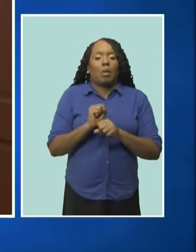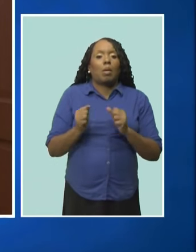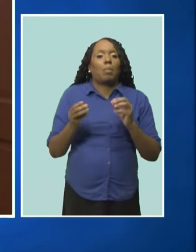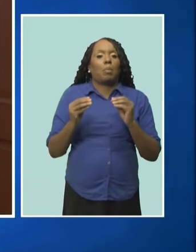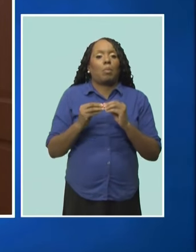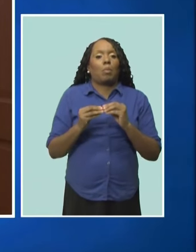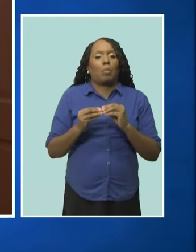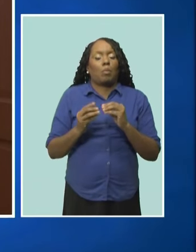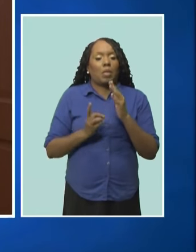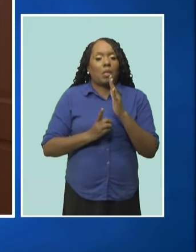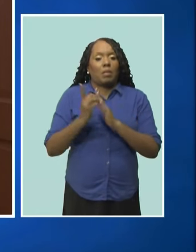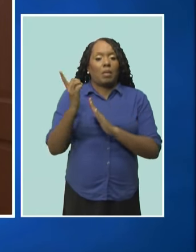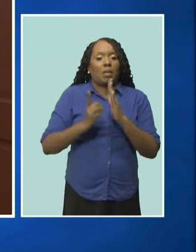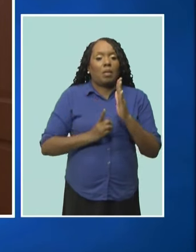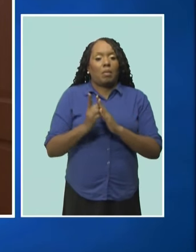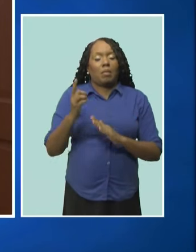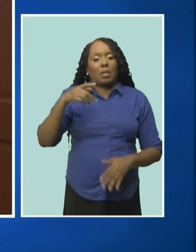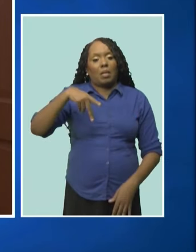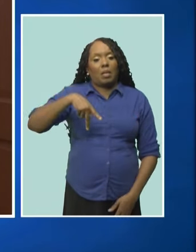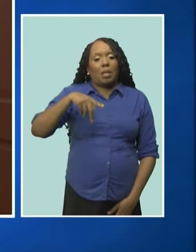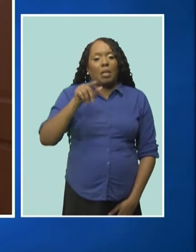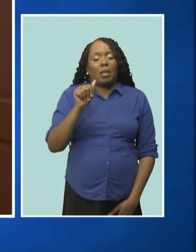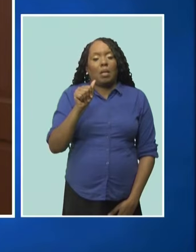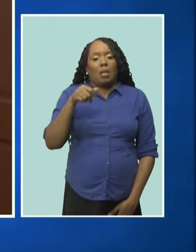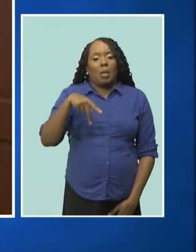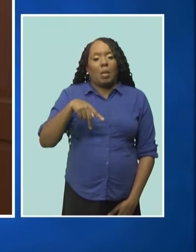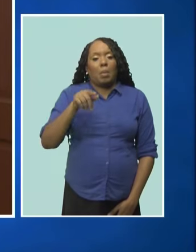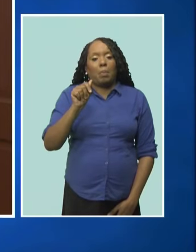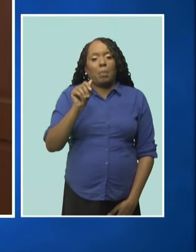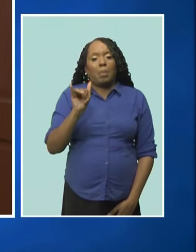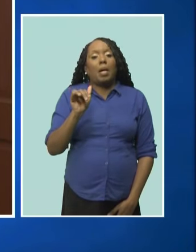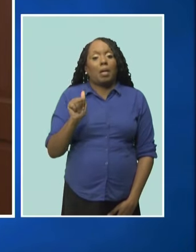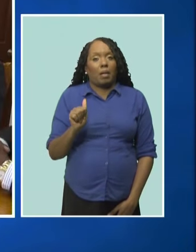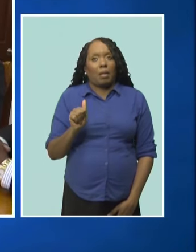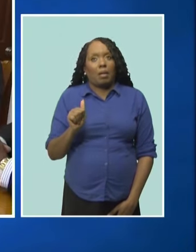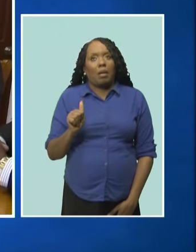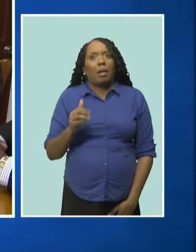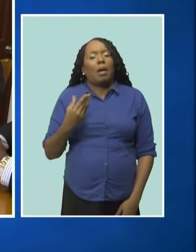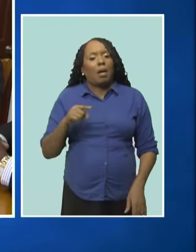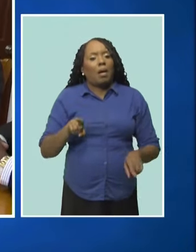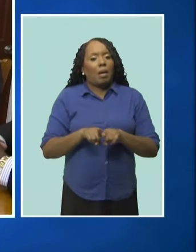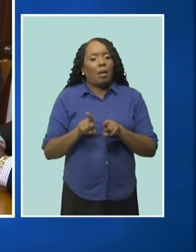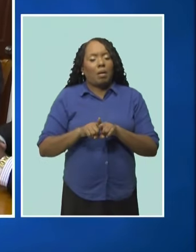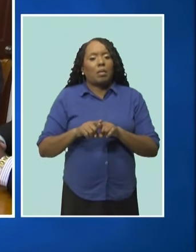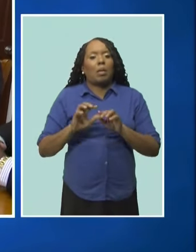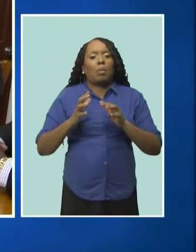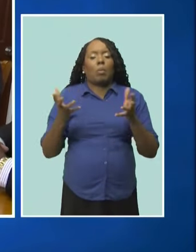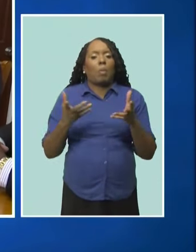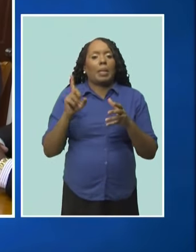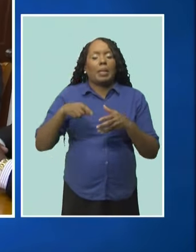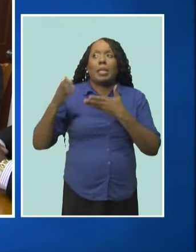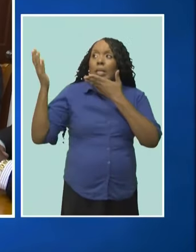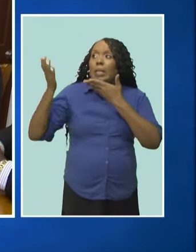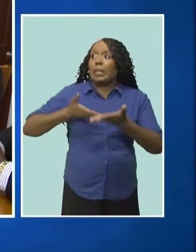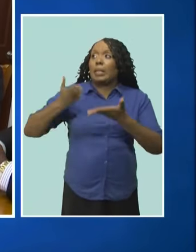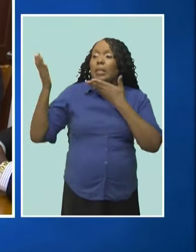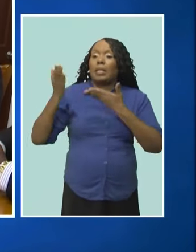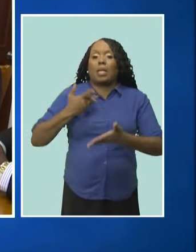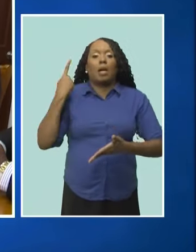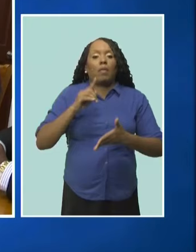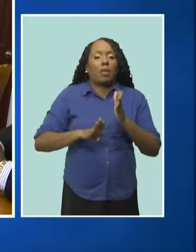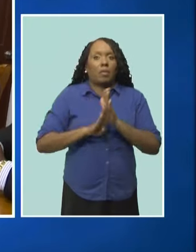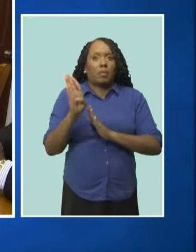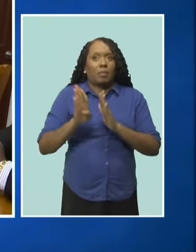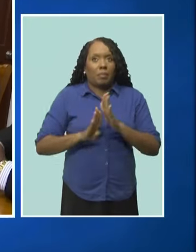resuscitate the industry and primarily to look at import substitution. Developments in fisheries were also discussed as well as